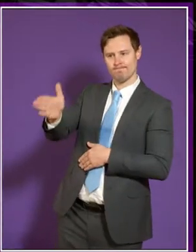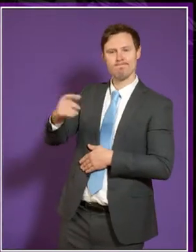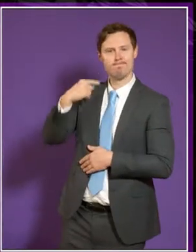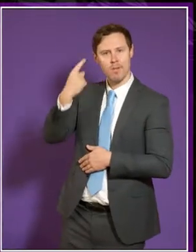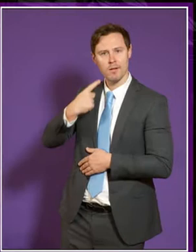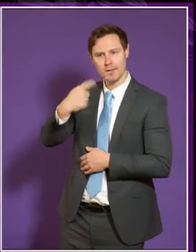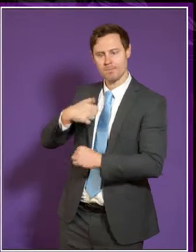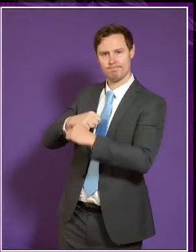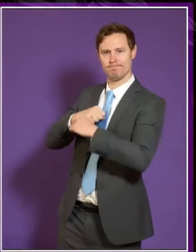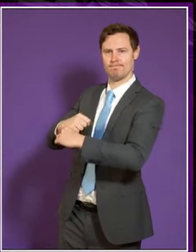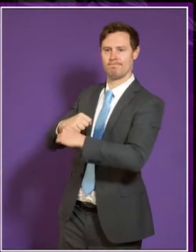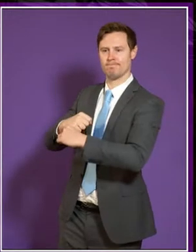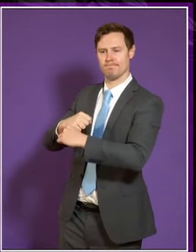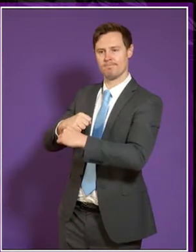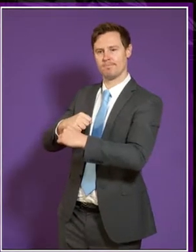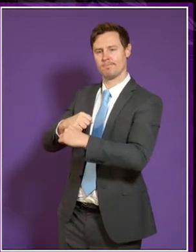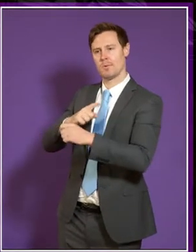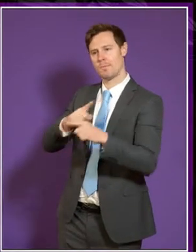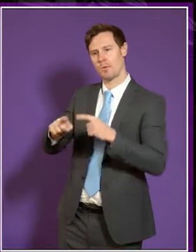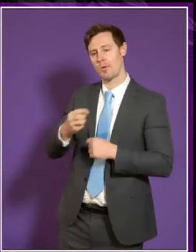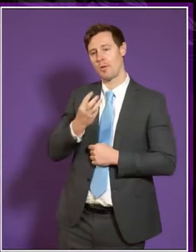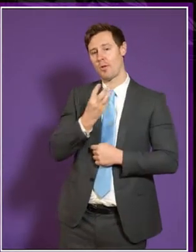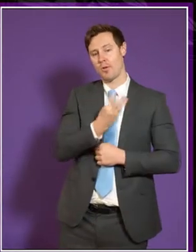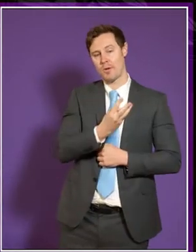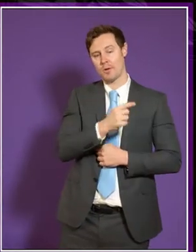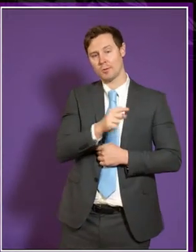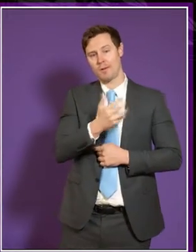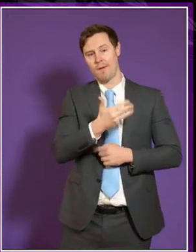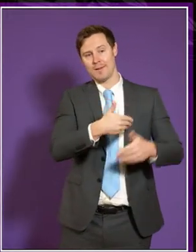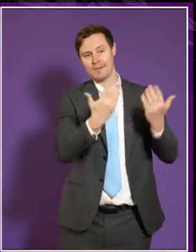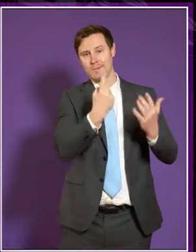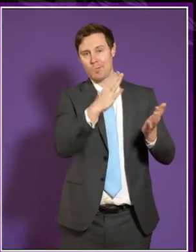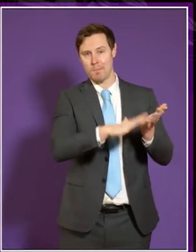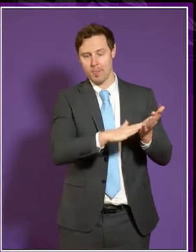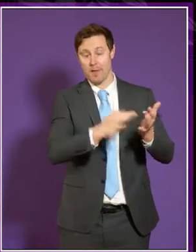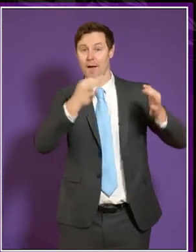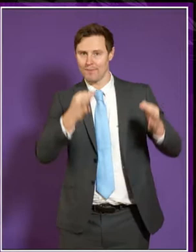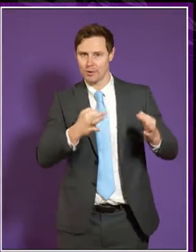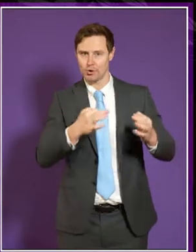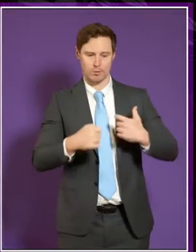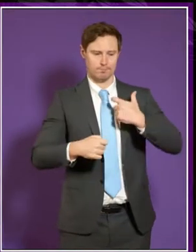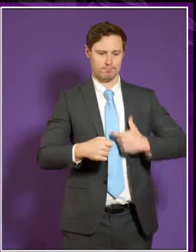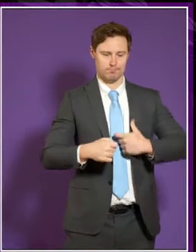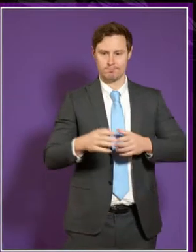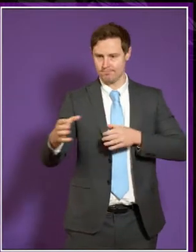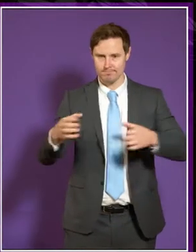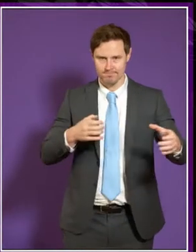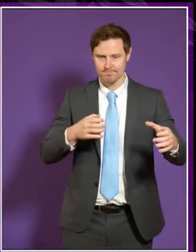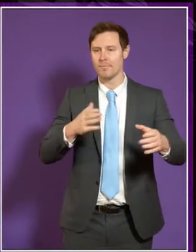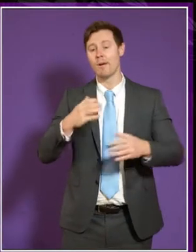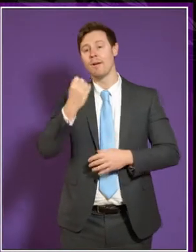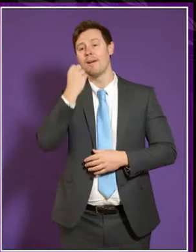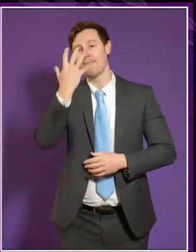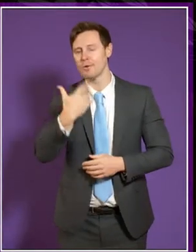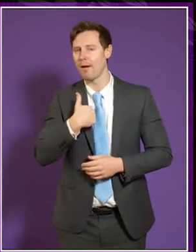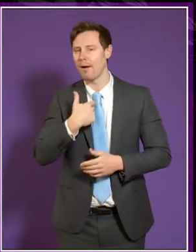I devote three to five days a month officially to this role. In practice, I've devoted